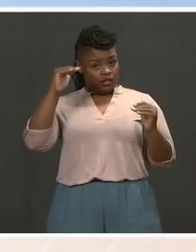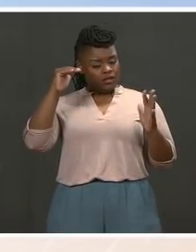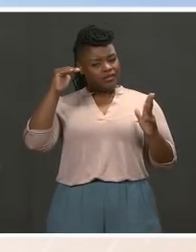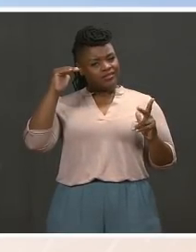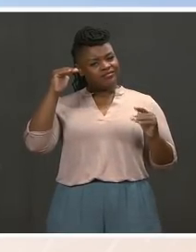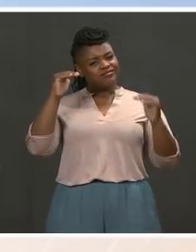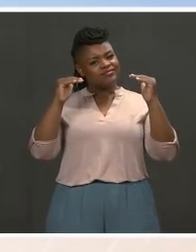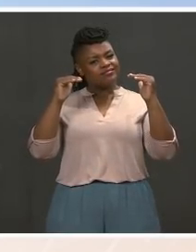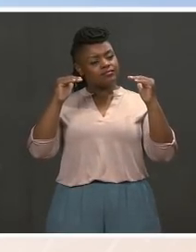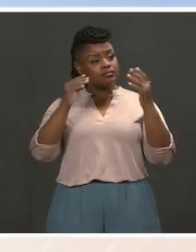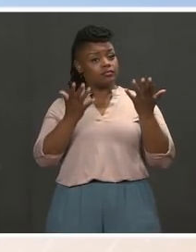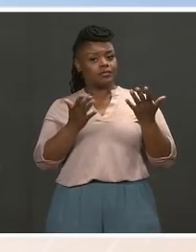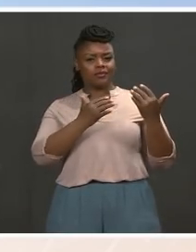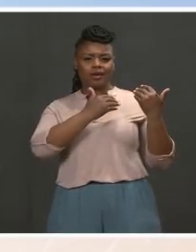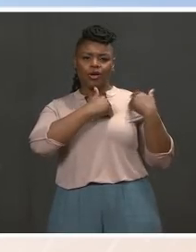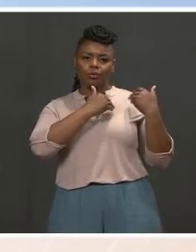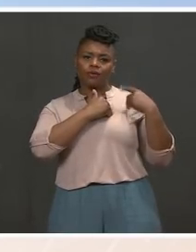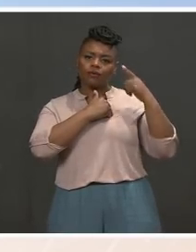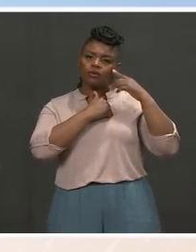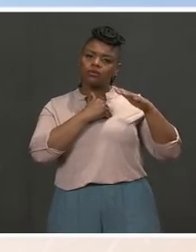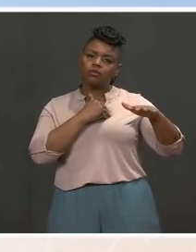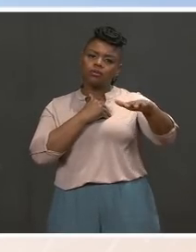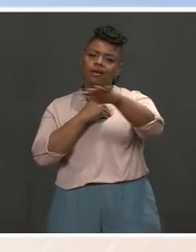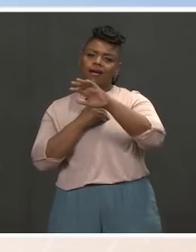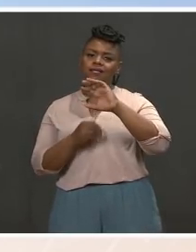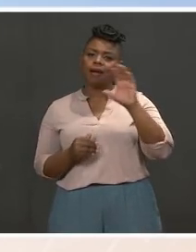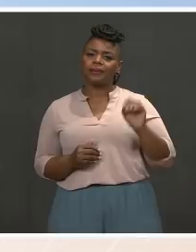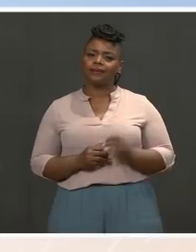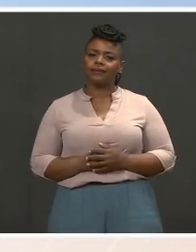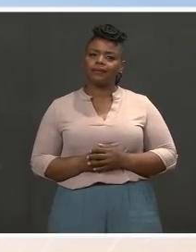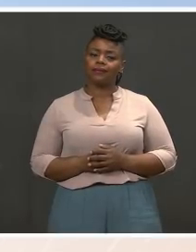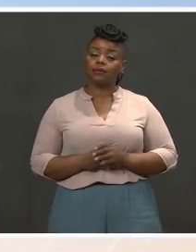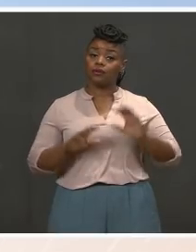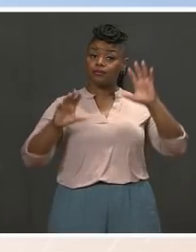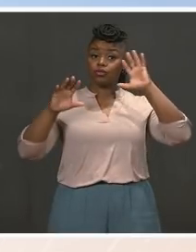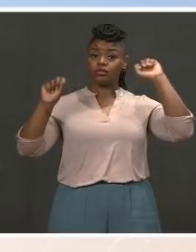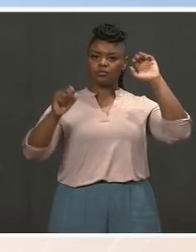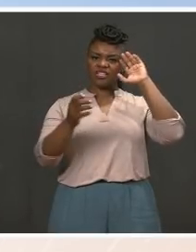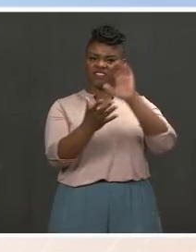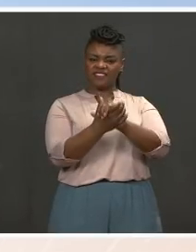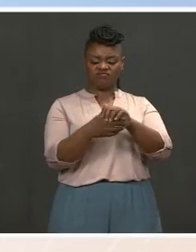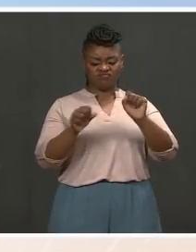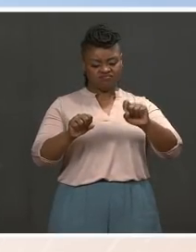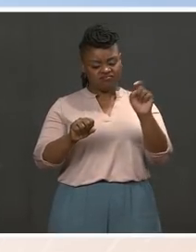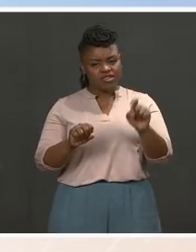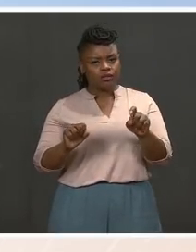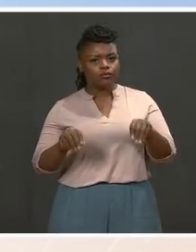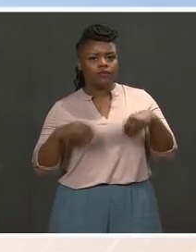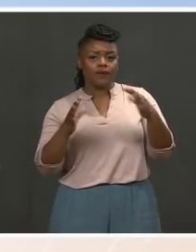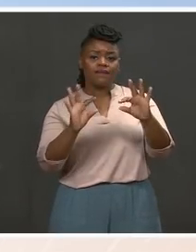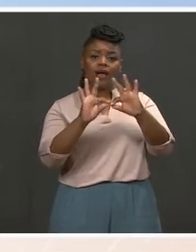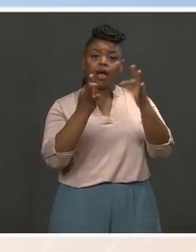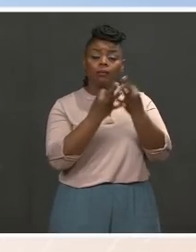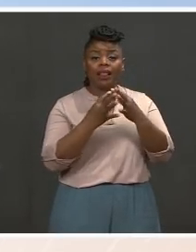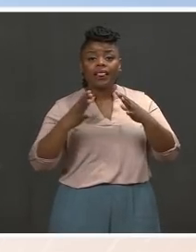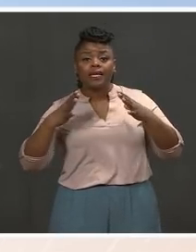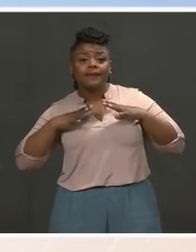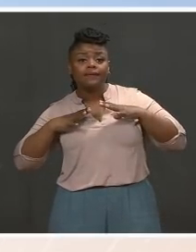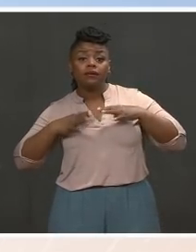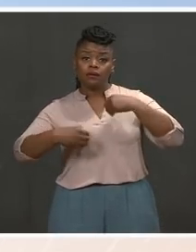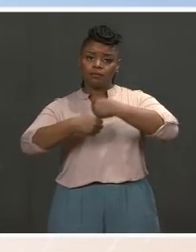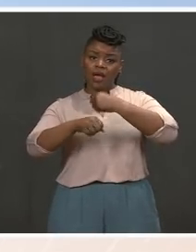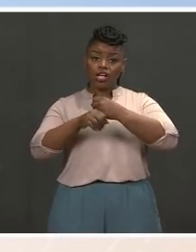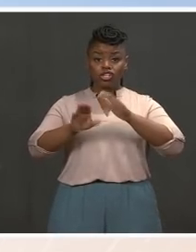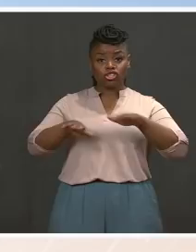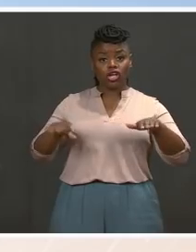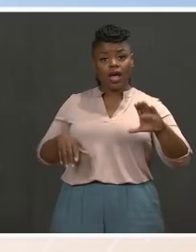believe we must provide paid family and medical leave, make child care more affordable, and build pipelines for training that enable women to access